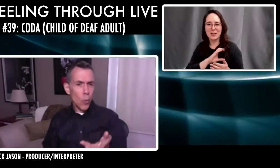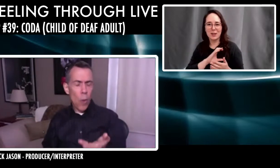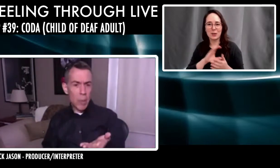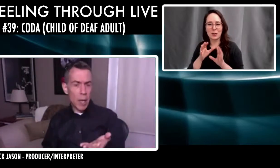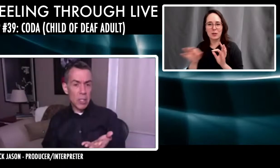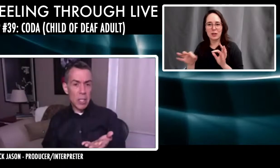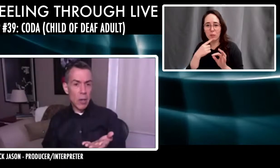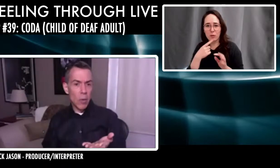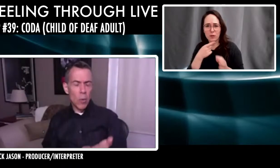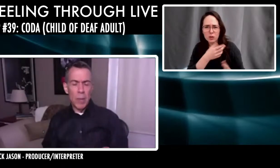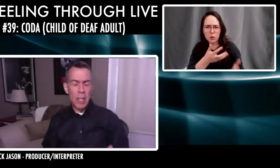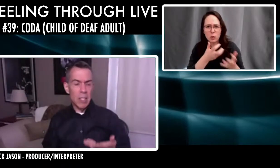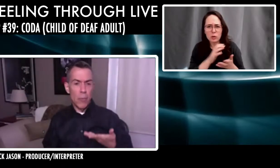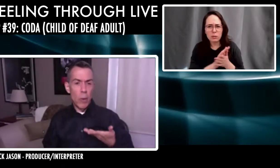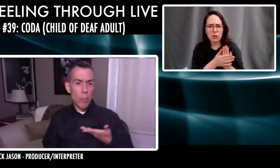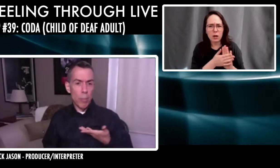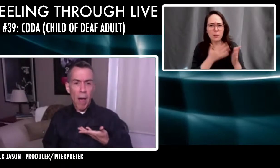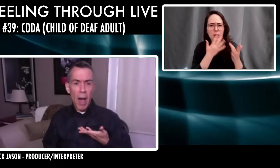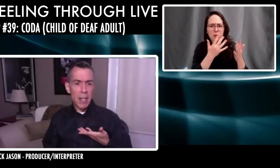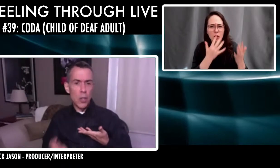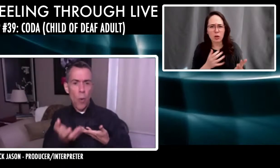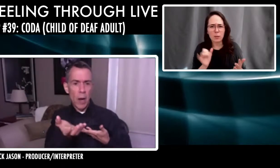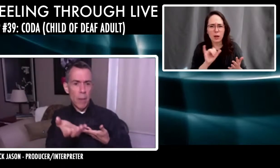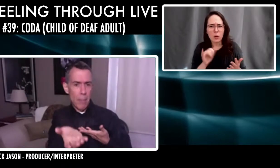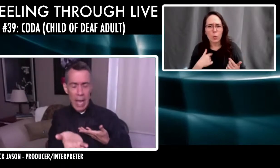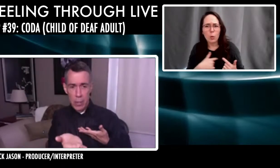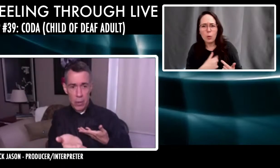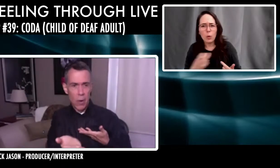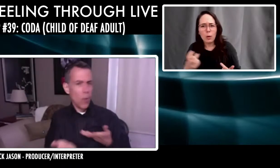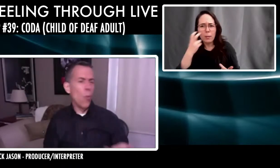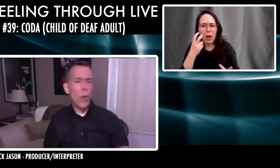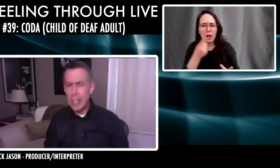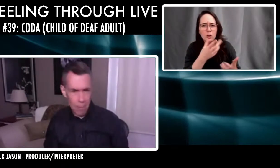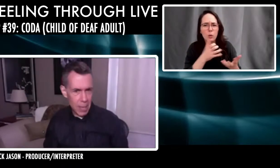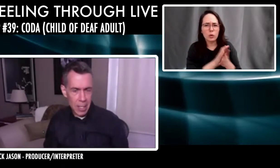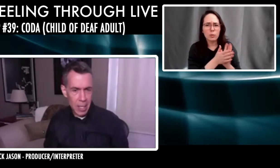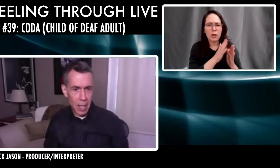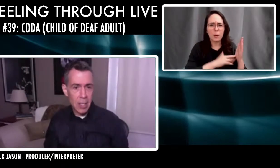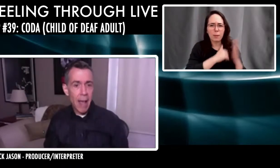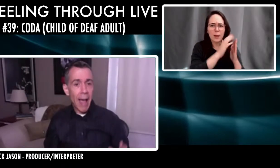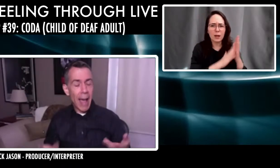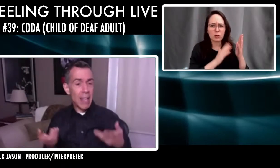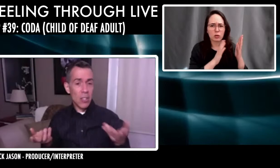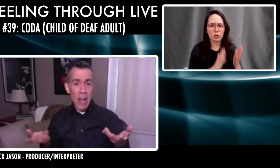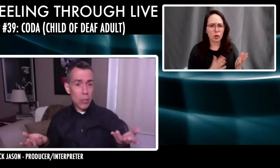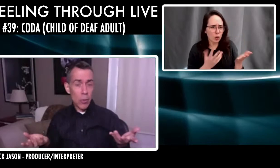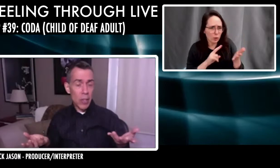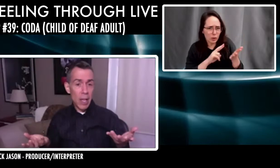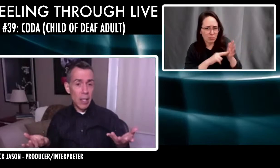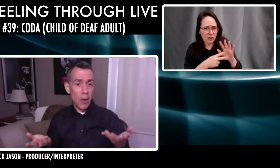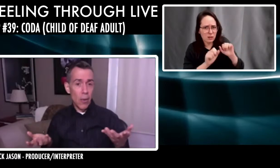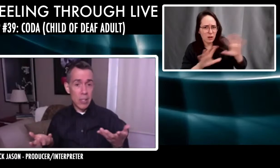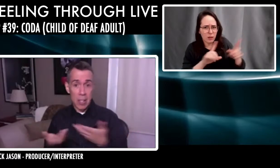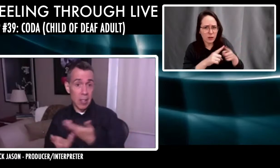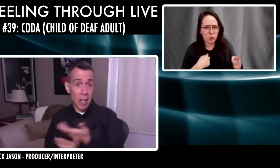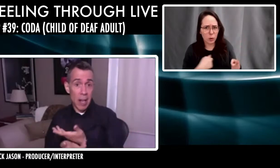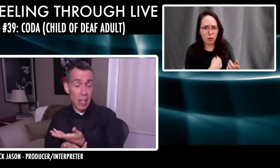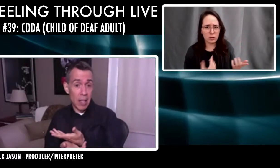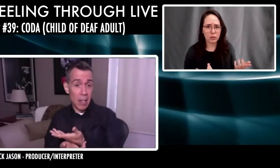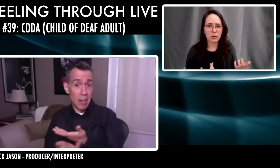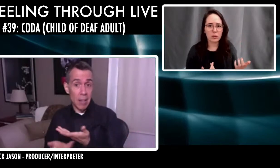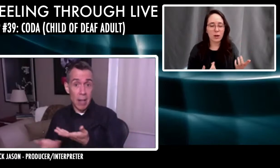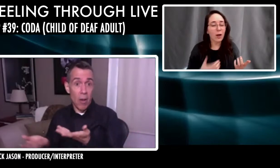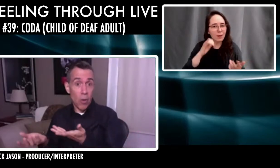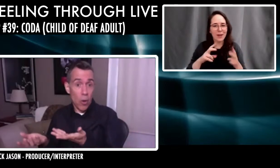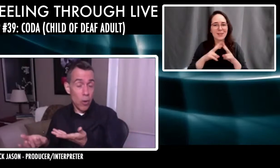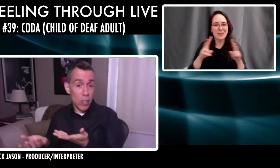you wanting to become a singer would be as if we were blind and you want to be a painter. What does that mean to us? And that's a natural thing. know, it's the kind of